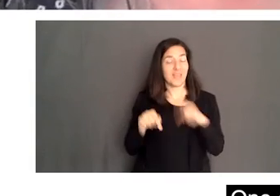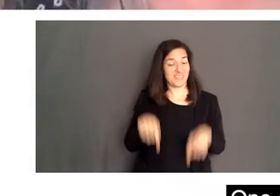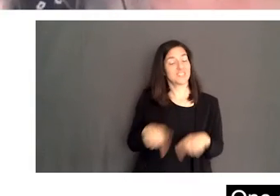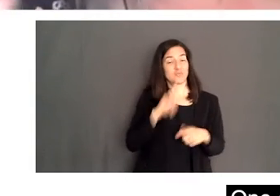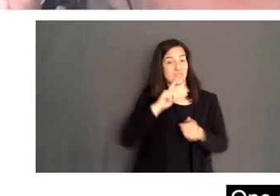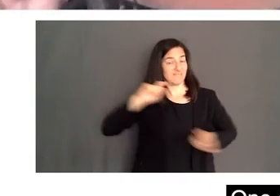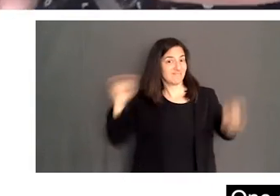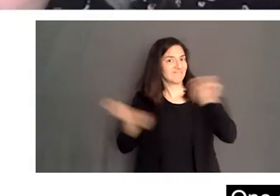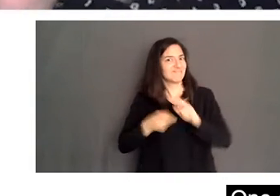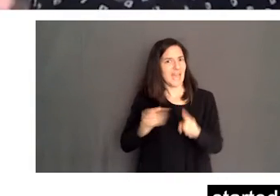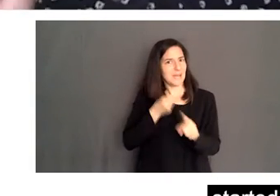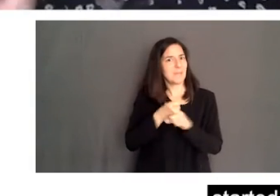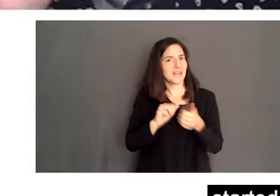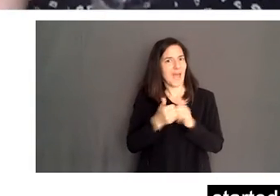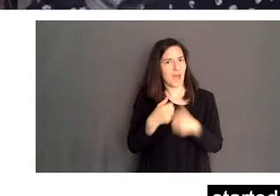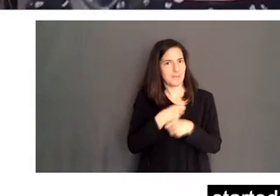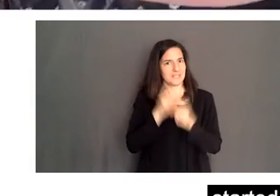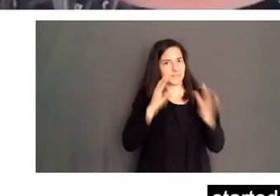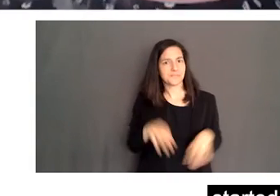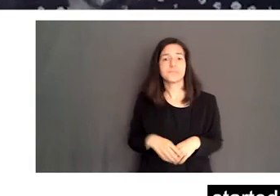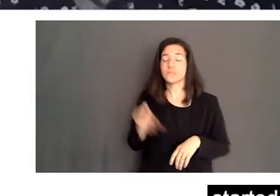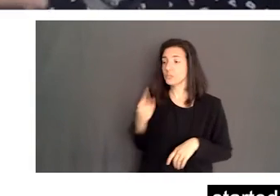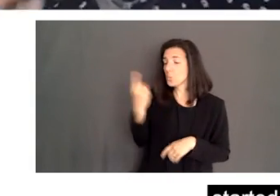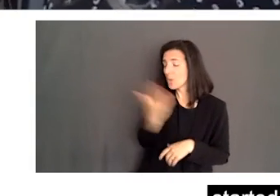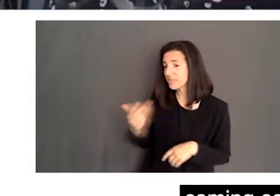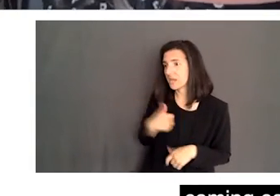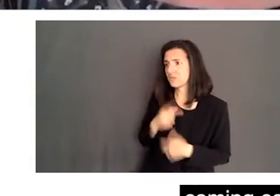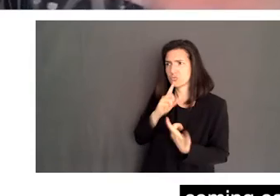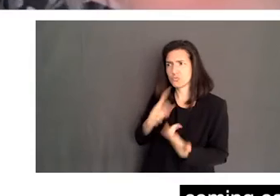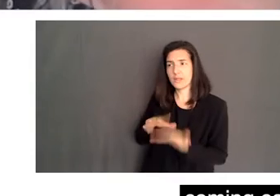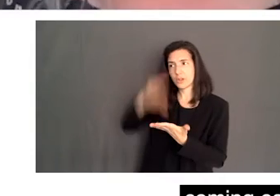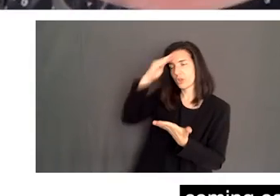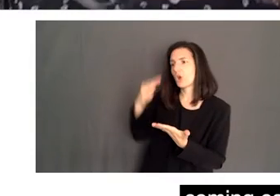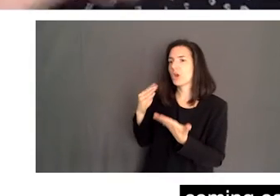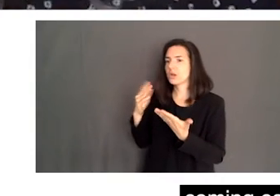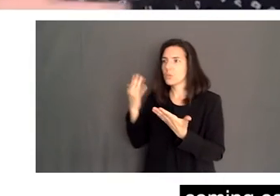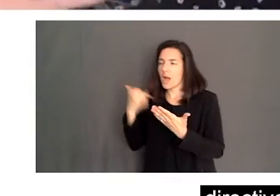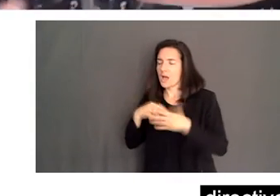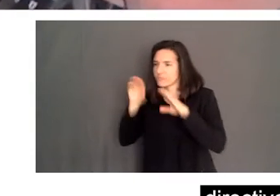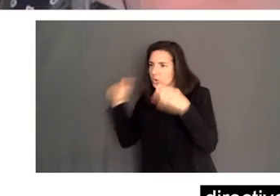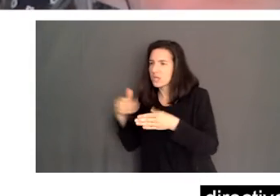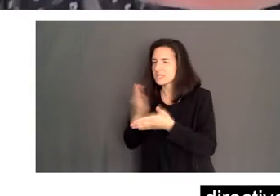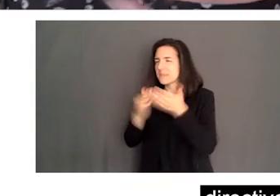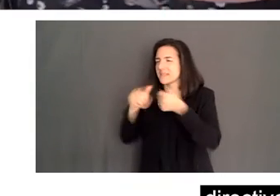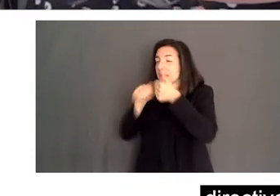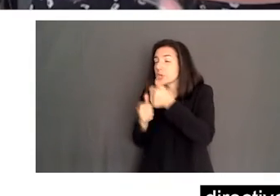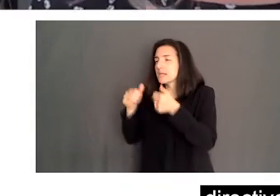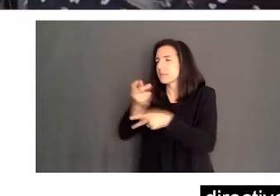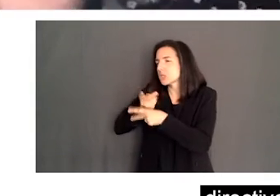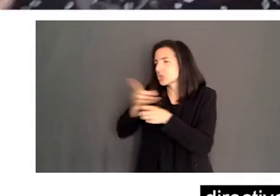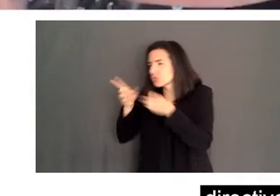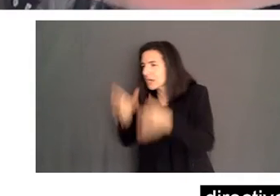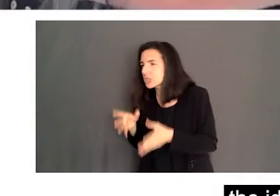One of the things I've actually learned and started focusing on from some of the verbiage coming, especially from some of the deputy minister directors as well in this department,